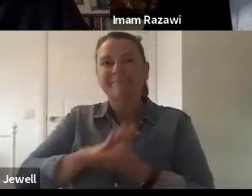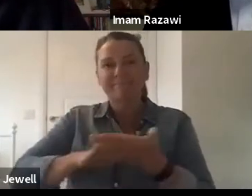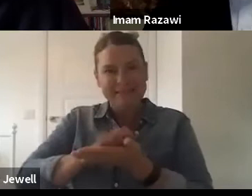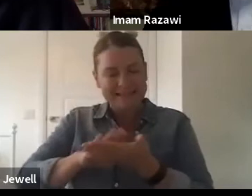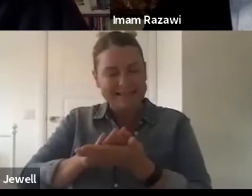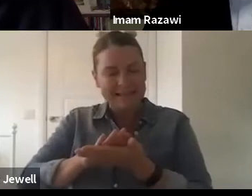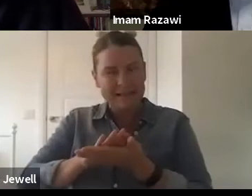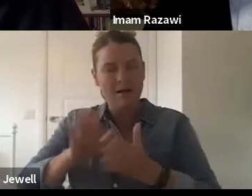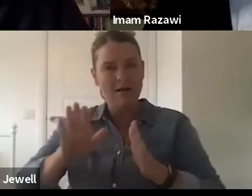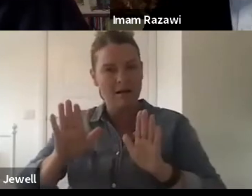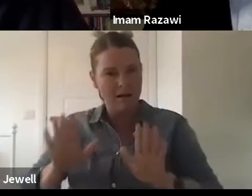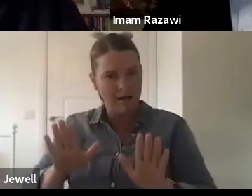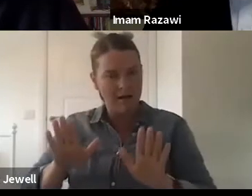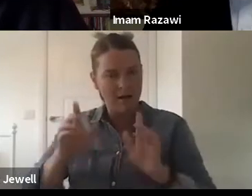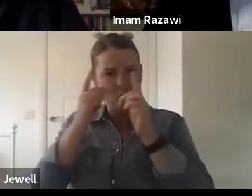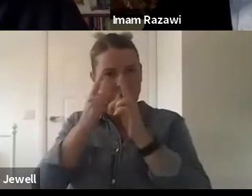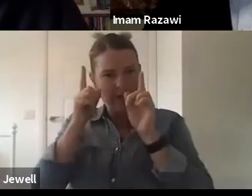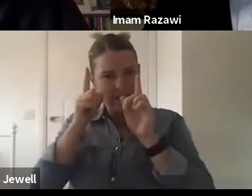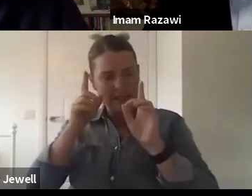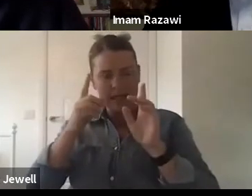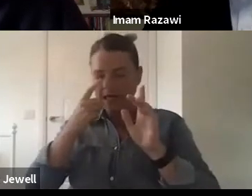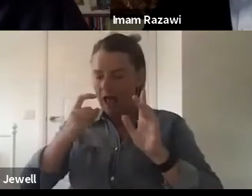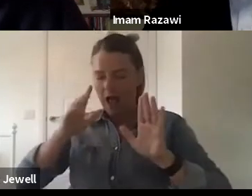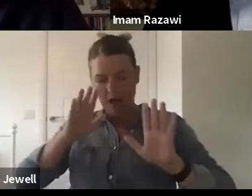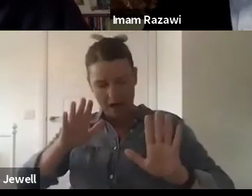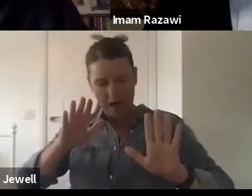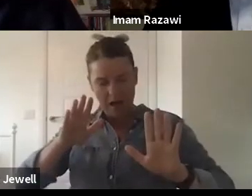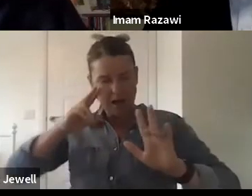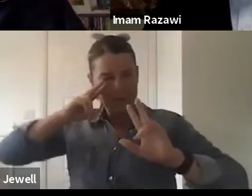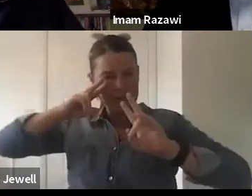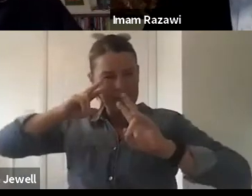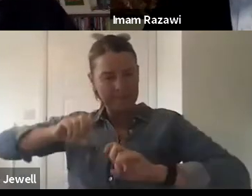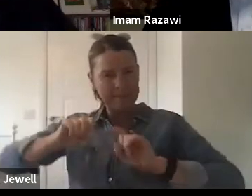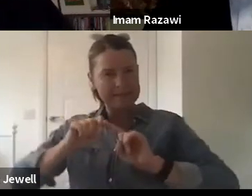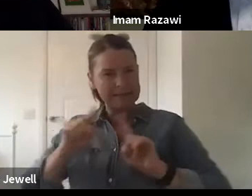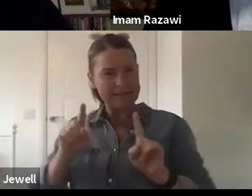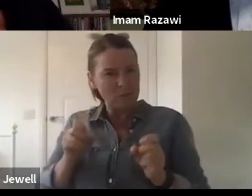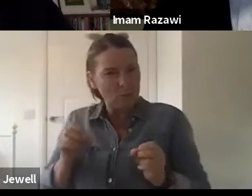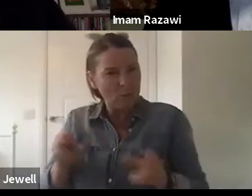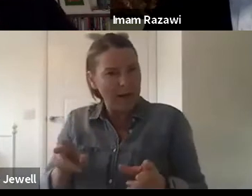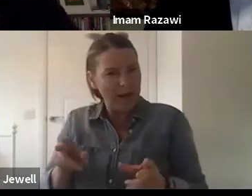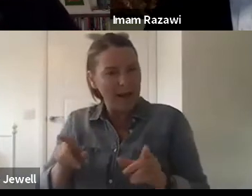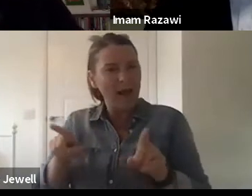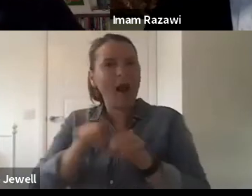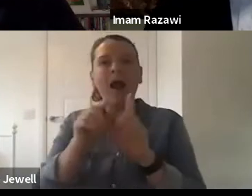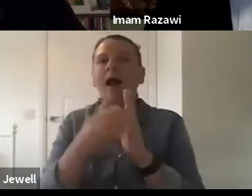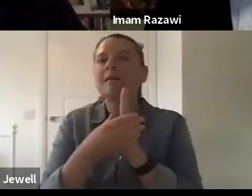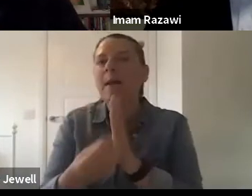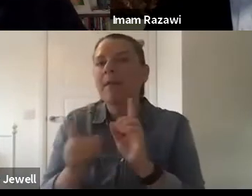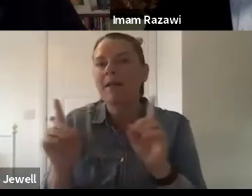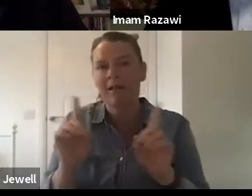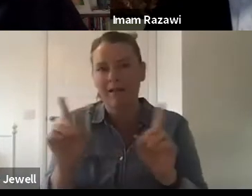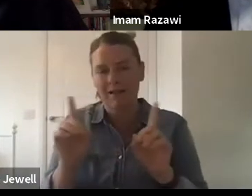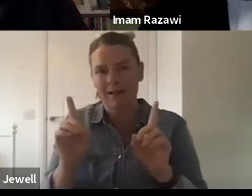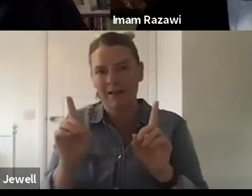different opportunity for that research mission. So for example, a well known phenomenon